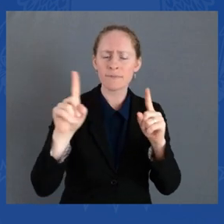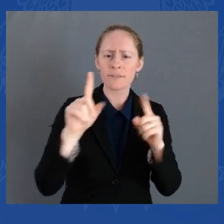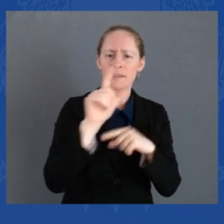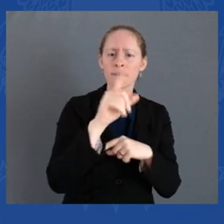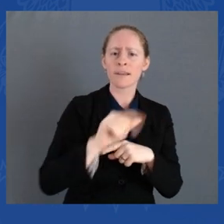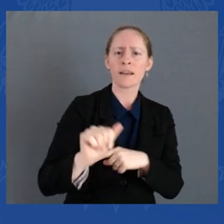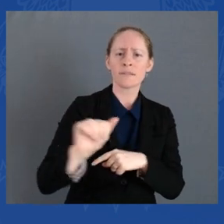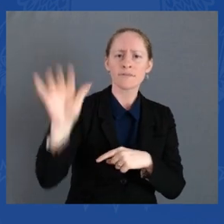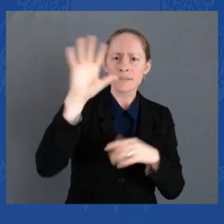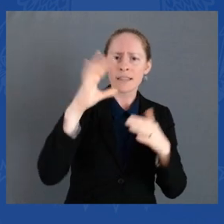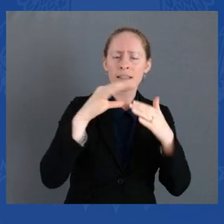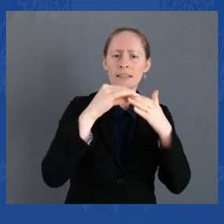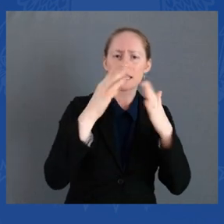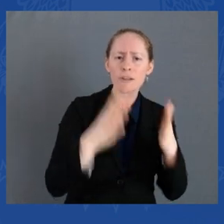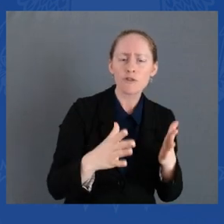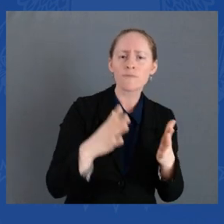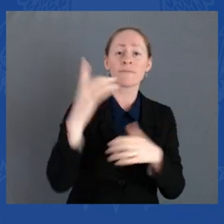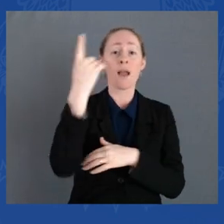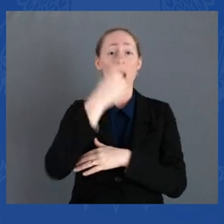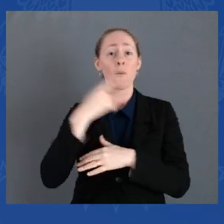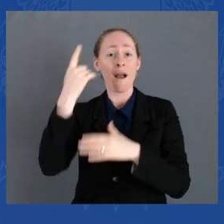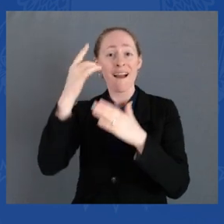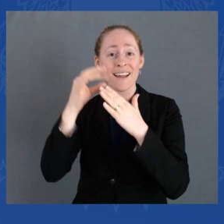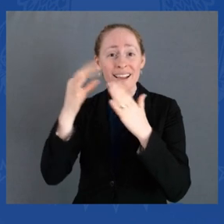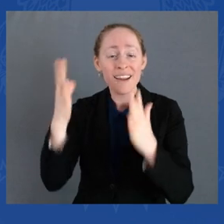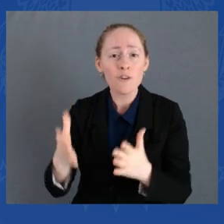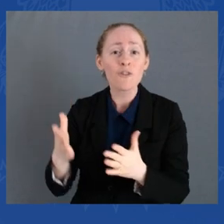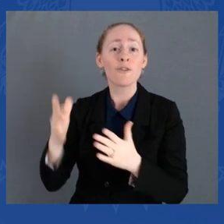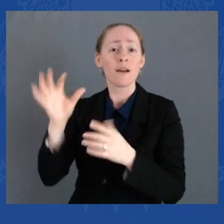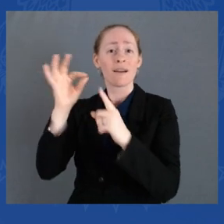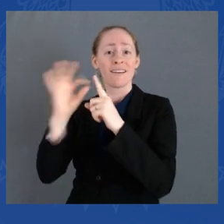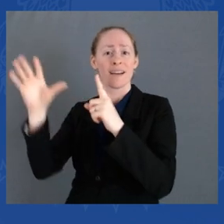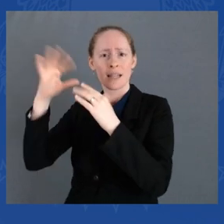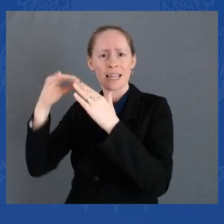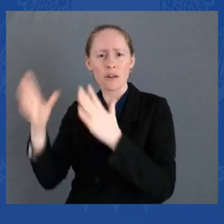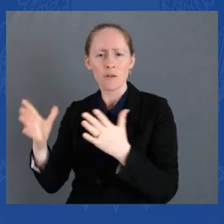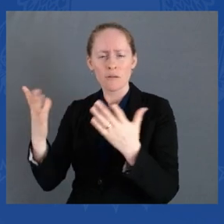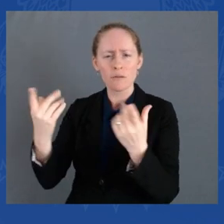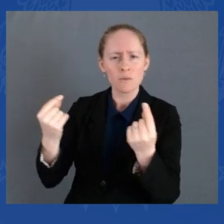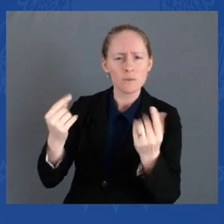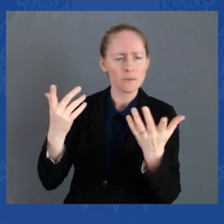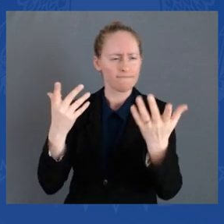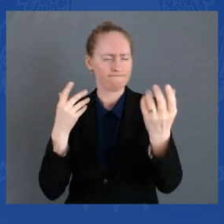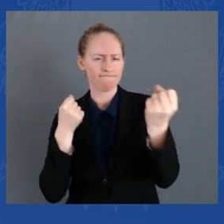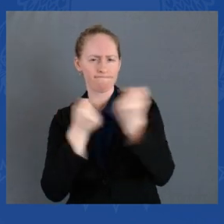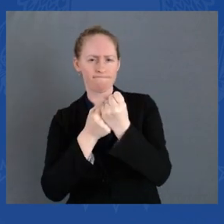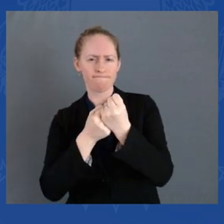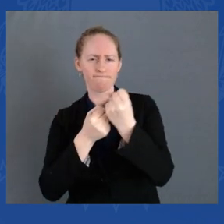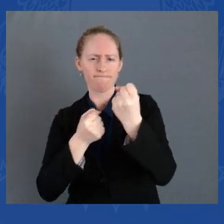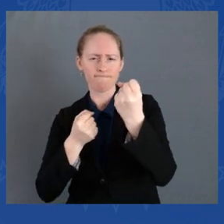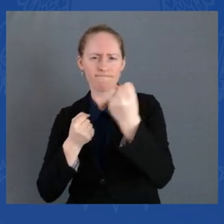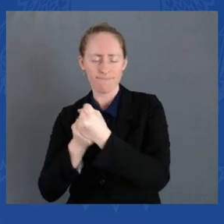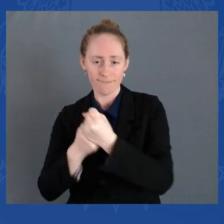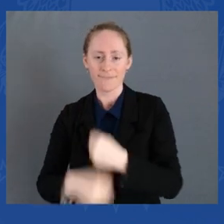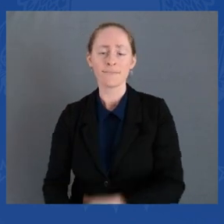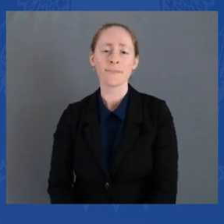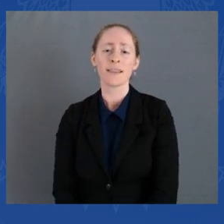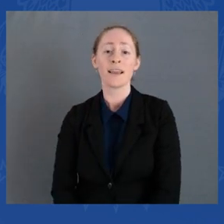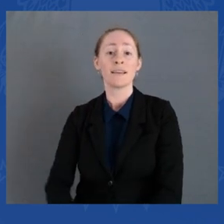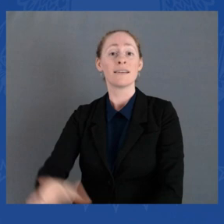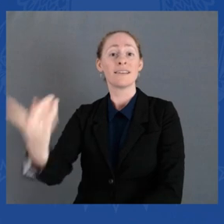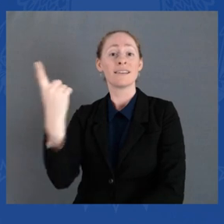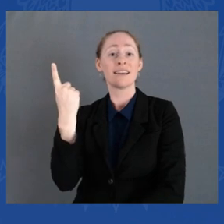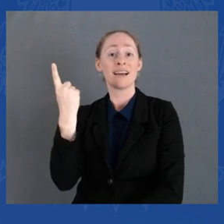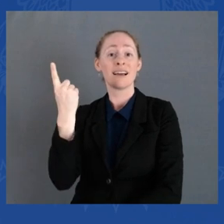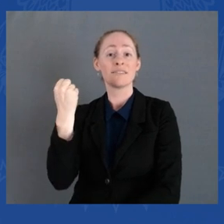A year ago, President Biden signed an executive order to establish the White House Initiative on Asian Americans, Native